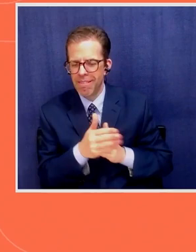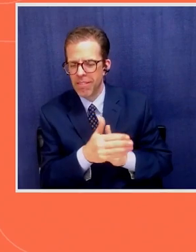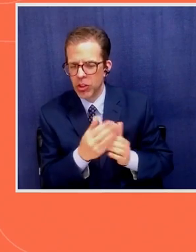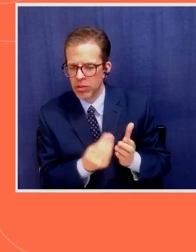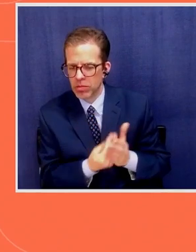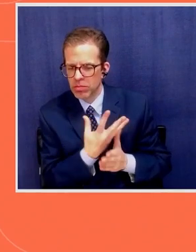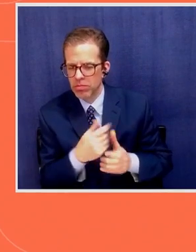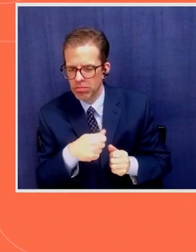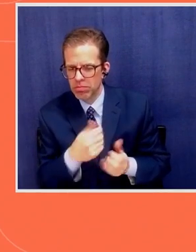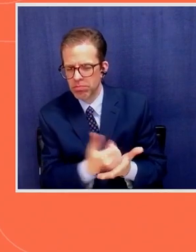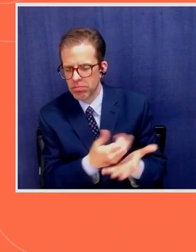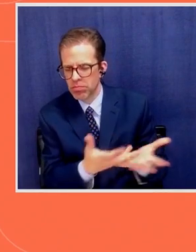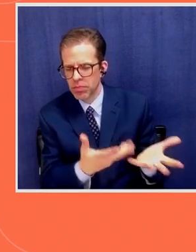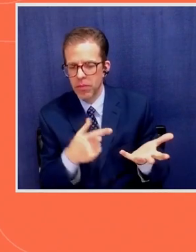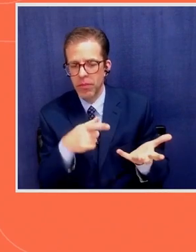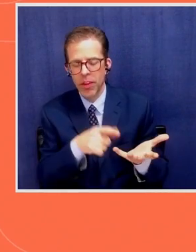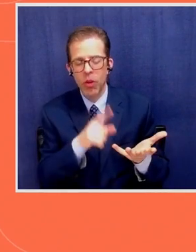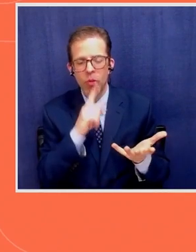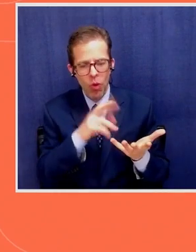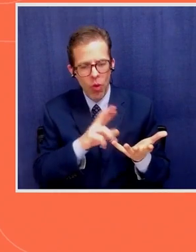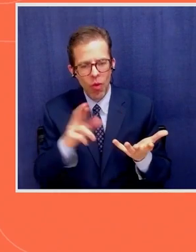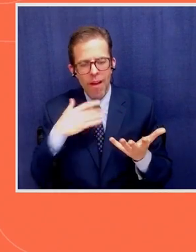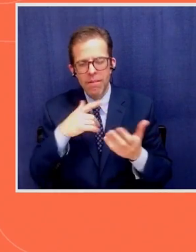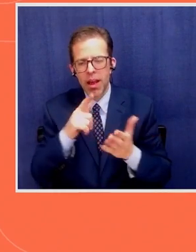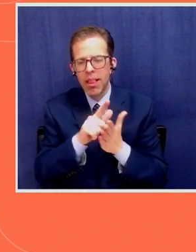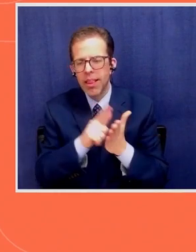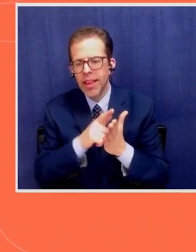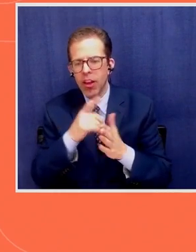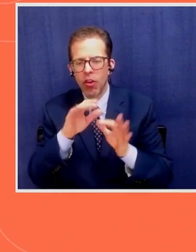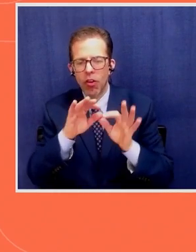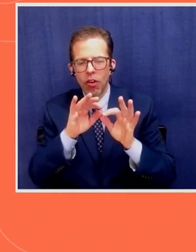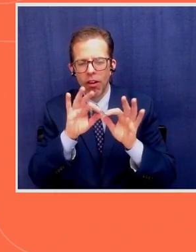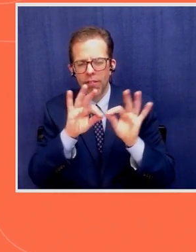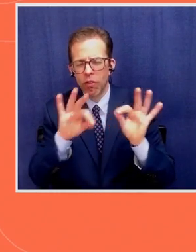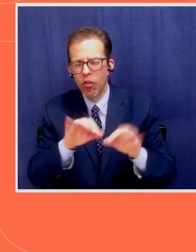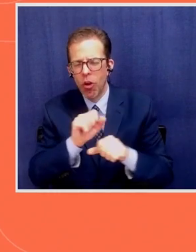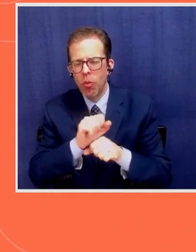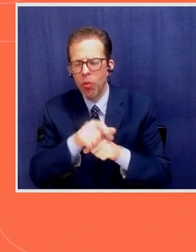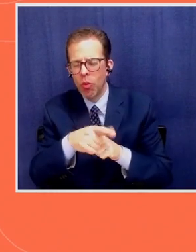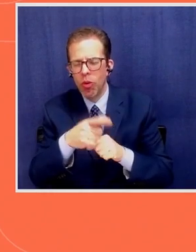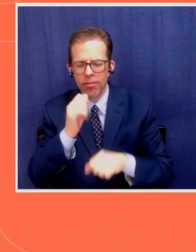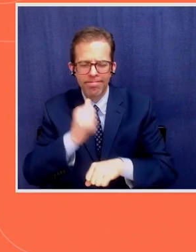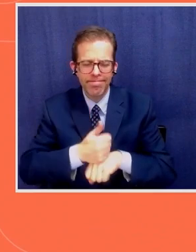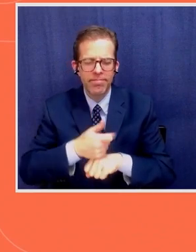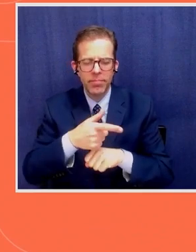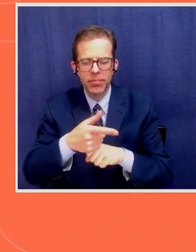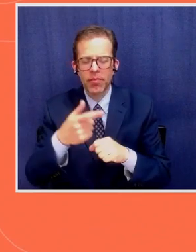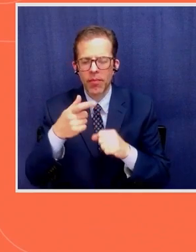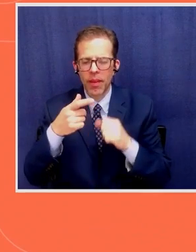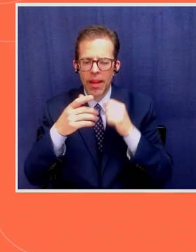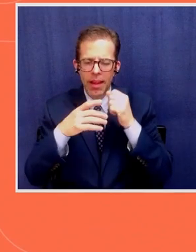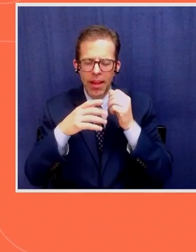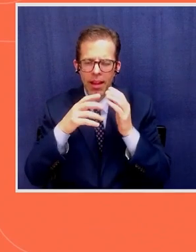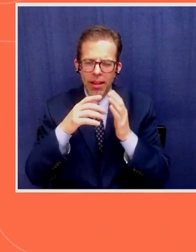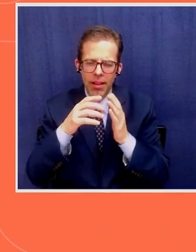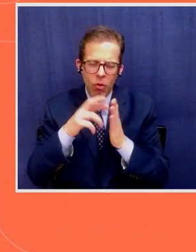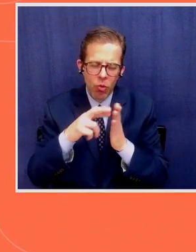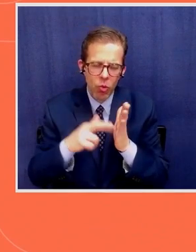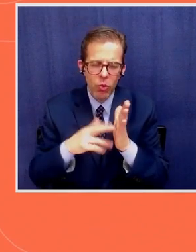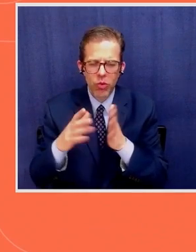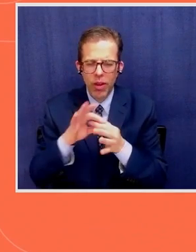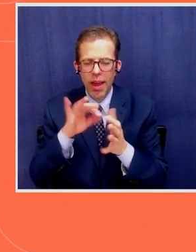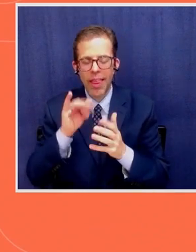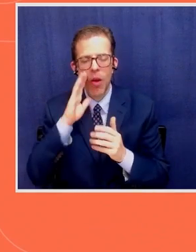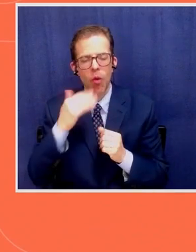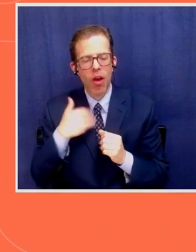had a right legal framework in place, for example, of fisheries or regulations and the drive art that will have provisions